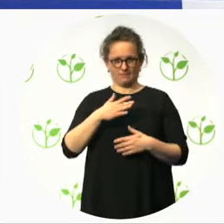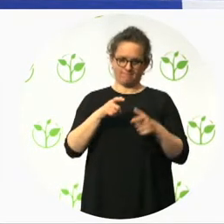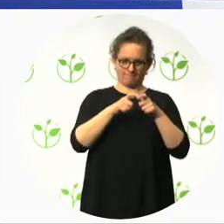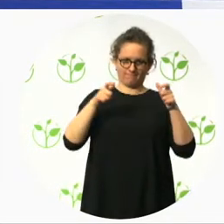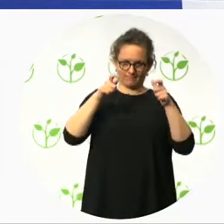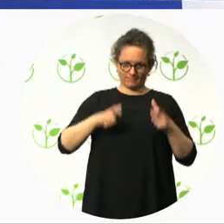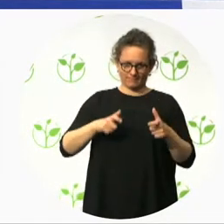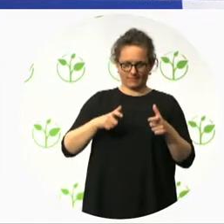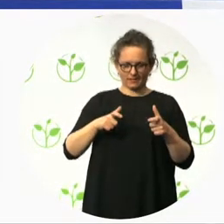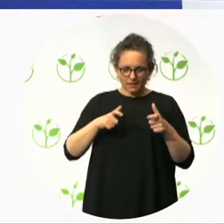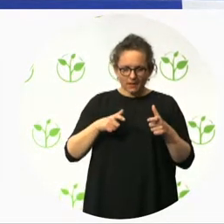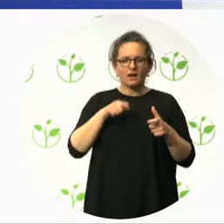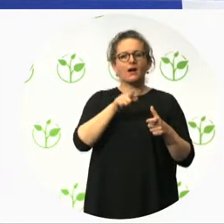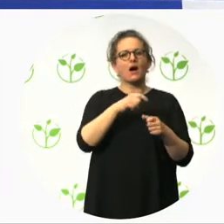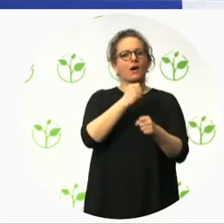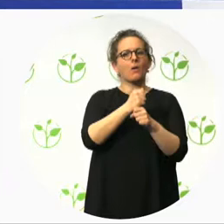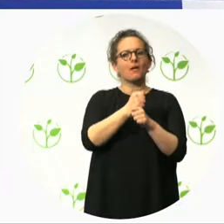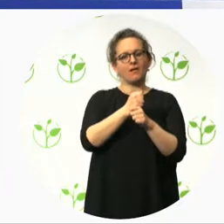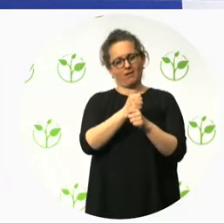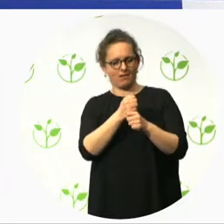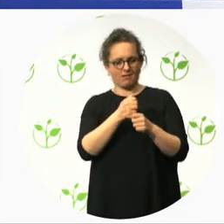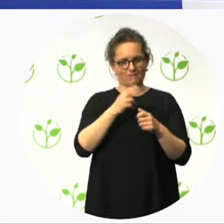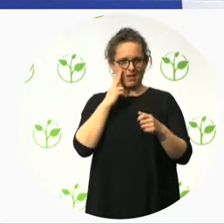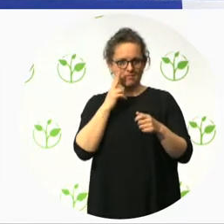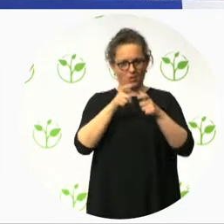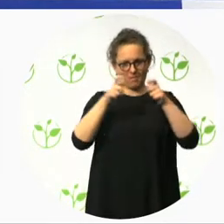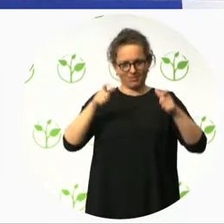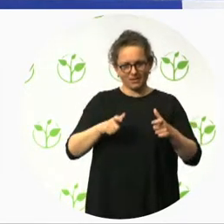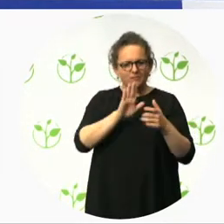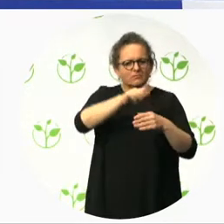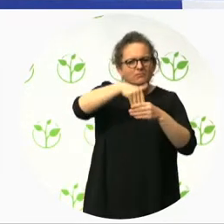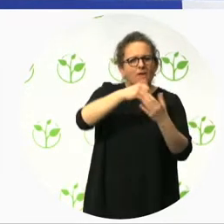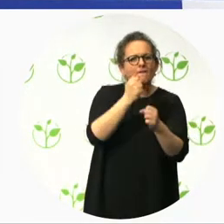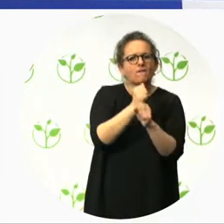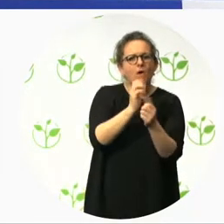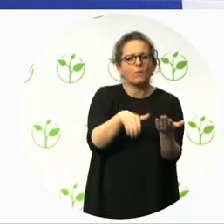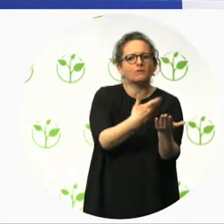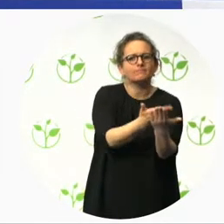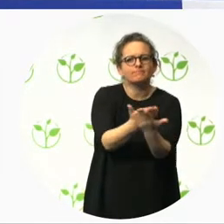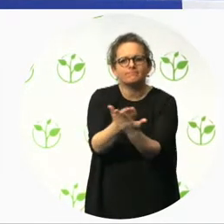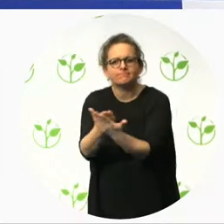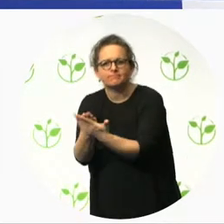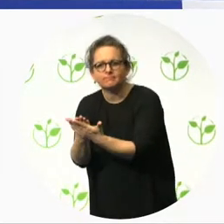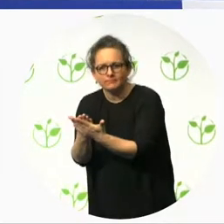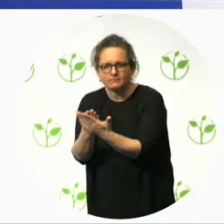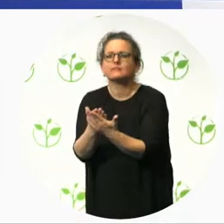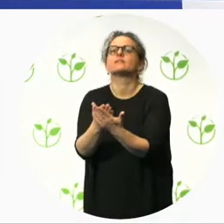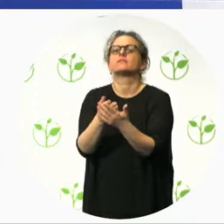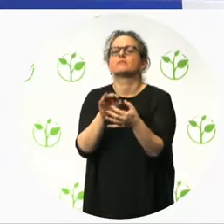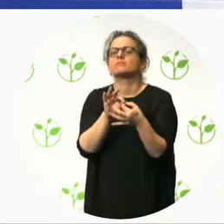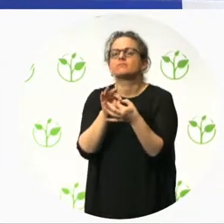for example, this screenshot shows a service chain of a food retailer.